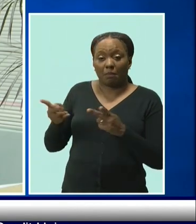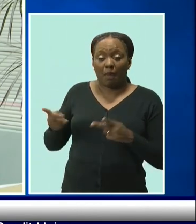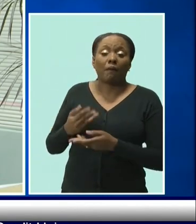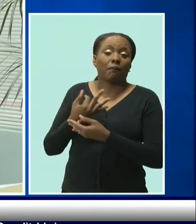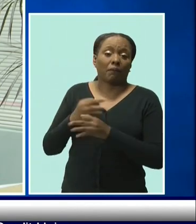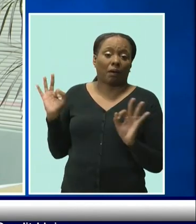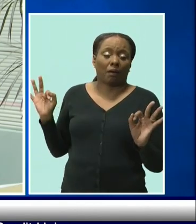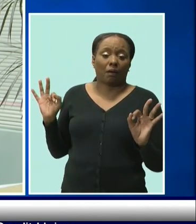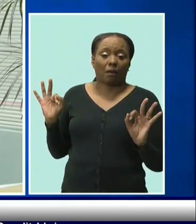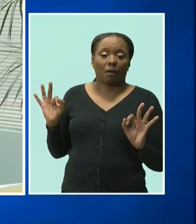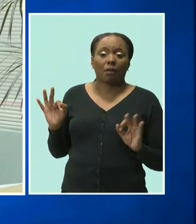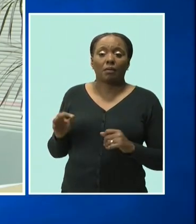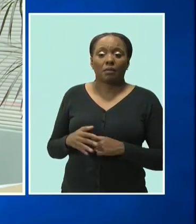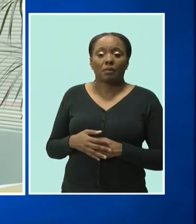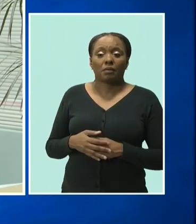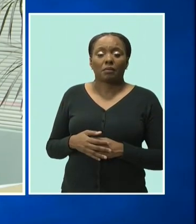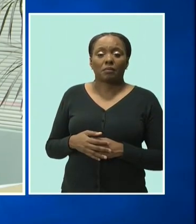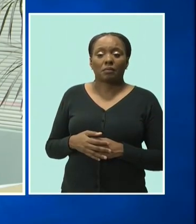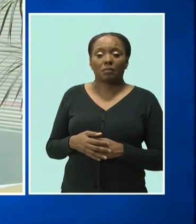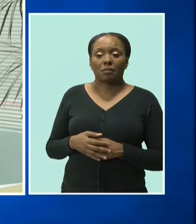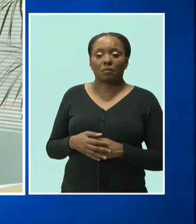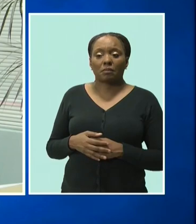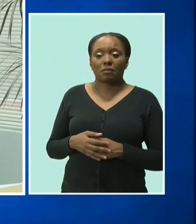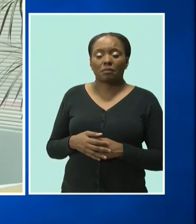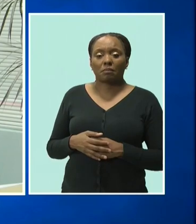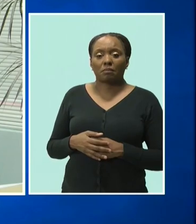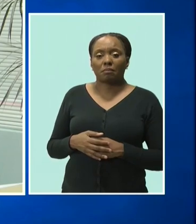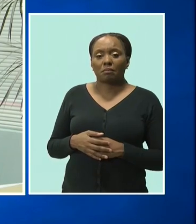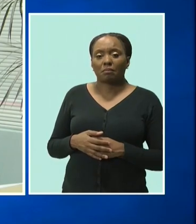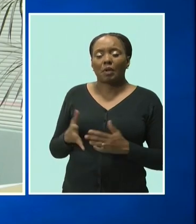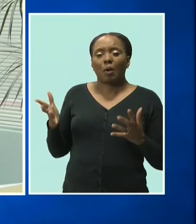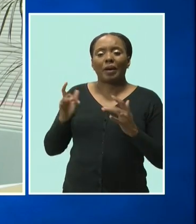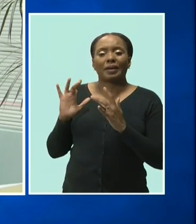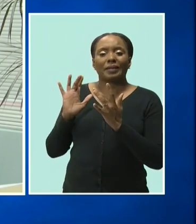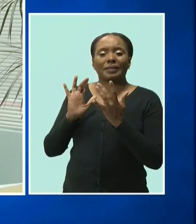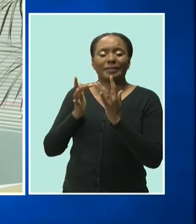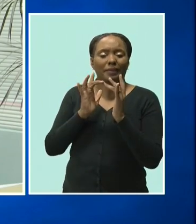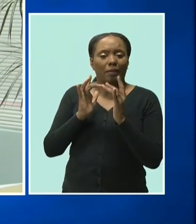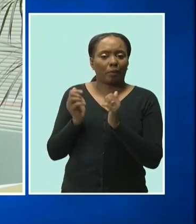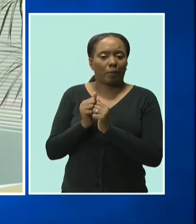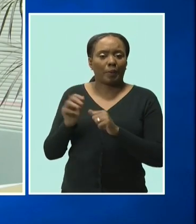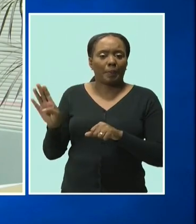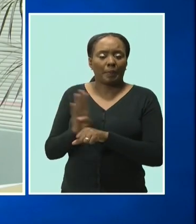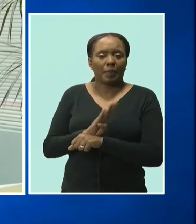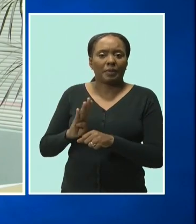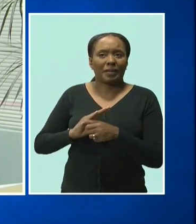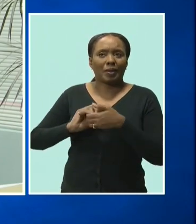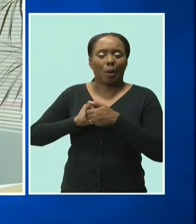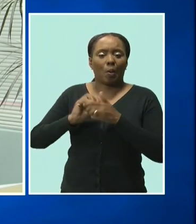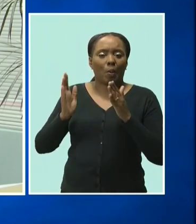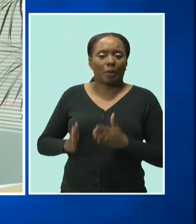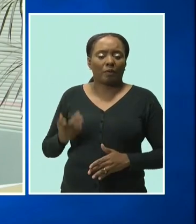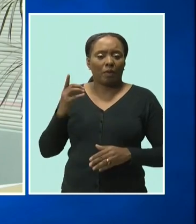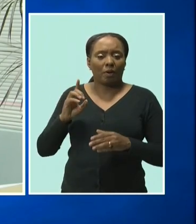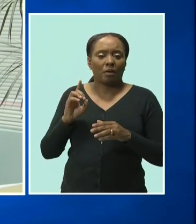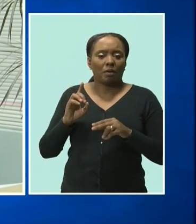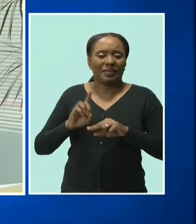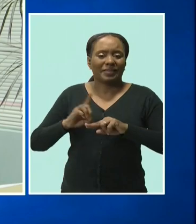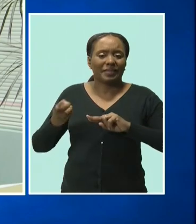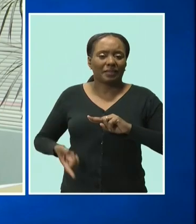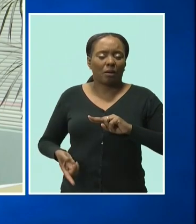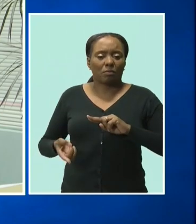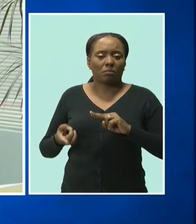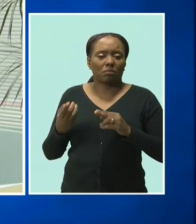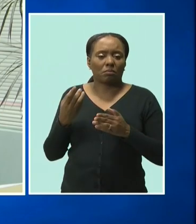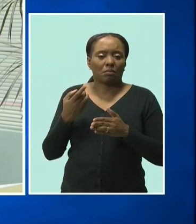also add that we are looking at some doing networking with our business owners to offer discount programs linked to our cards,